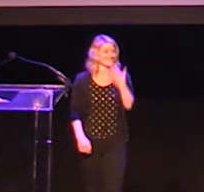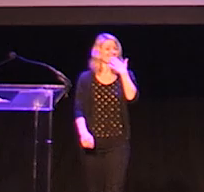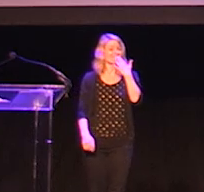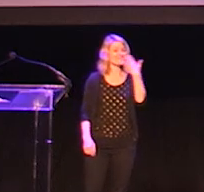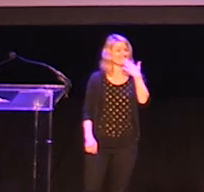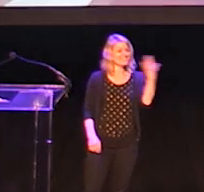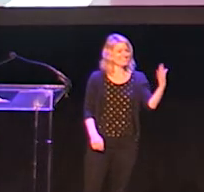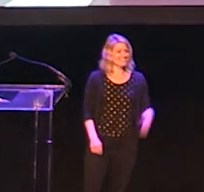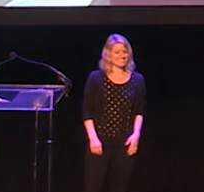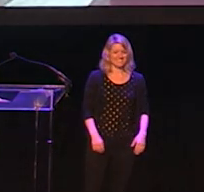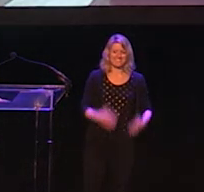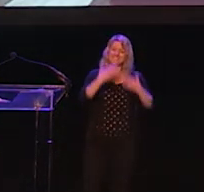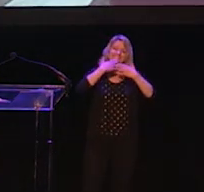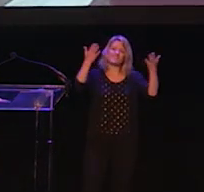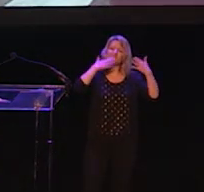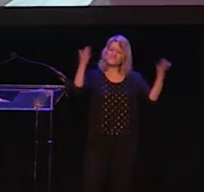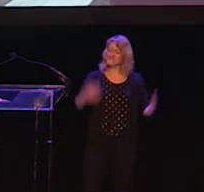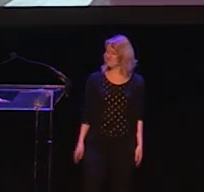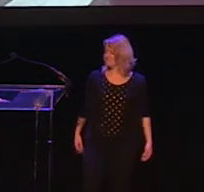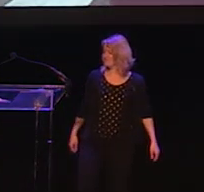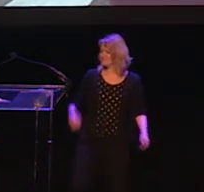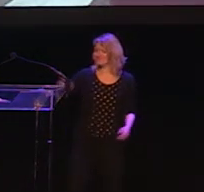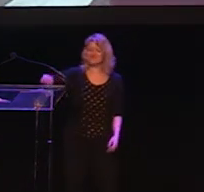Thank you. Thank you.